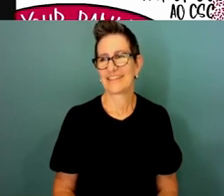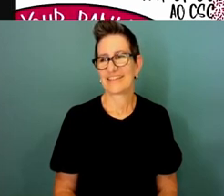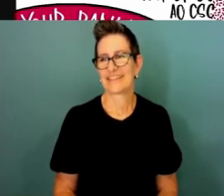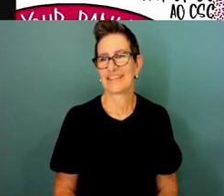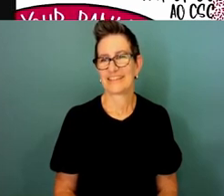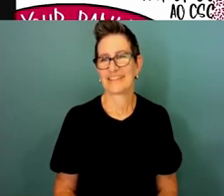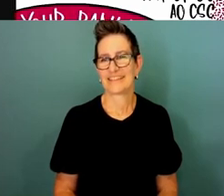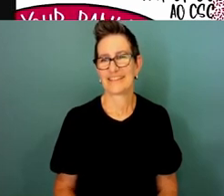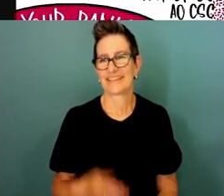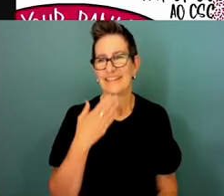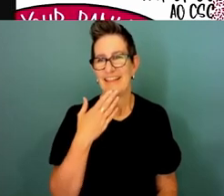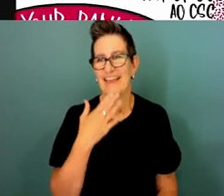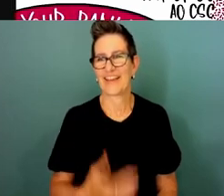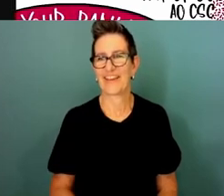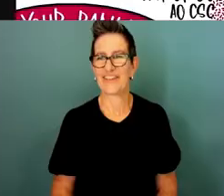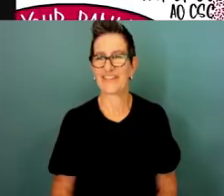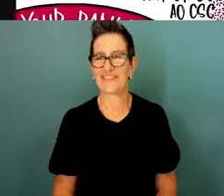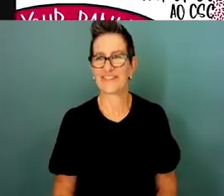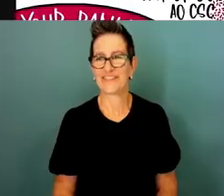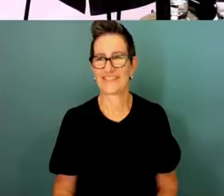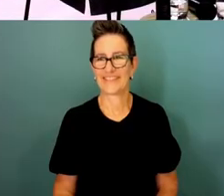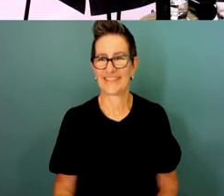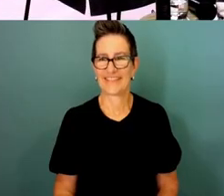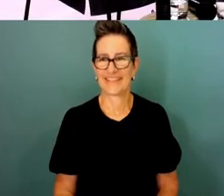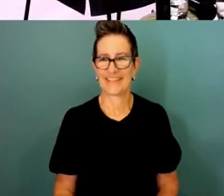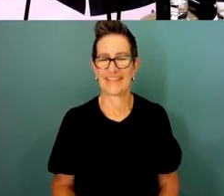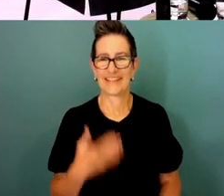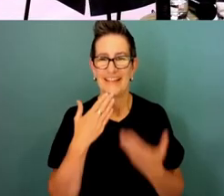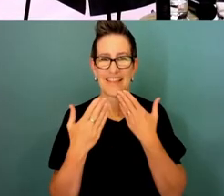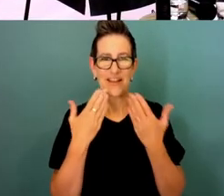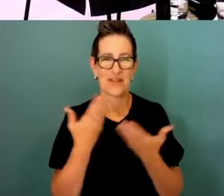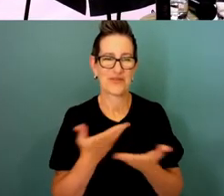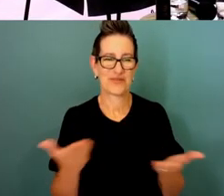great thank you very much for that thank you all very much